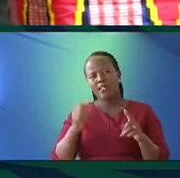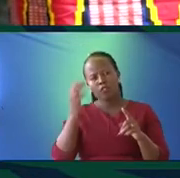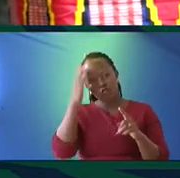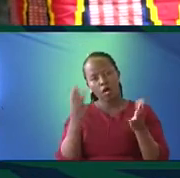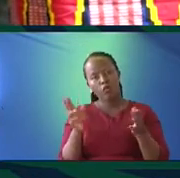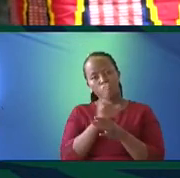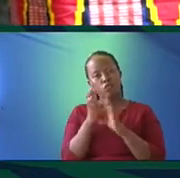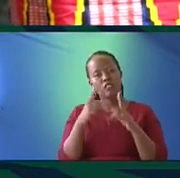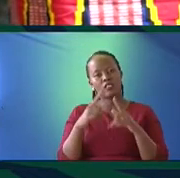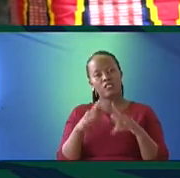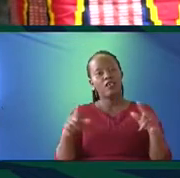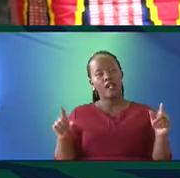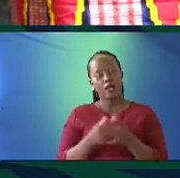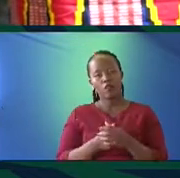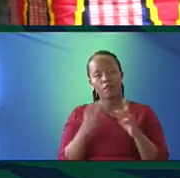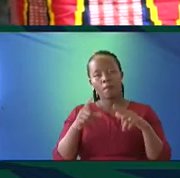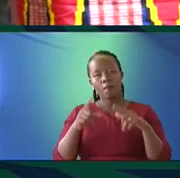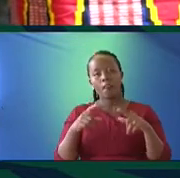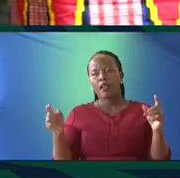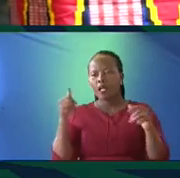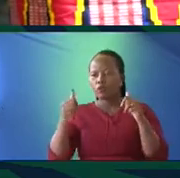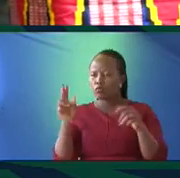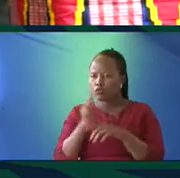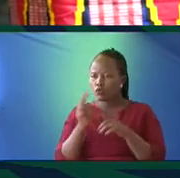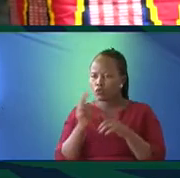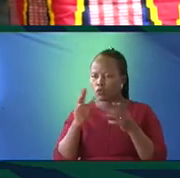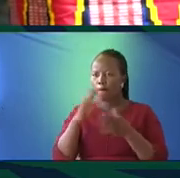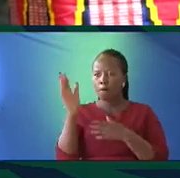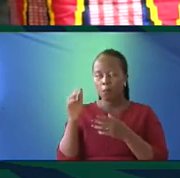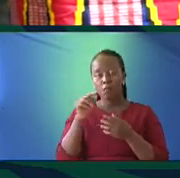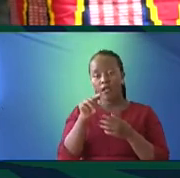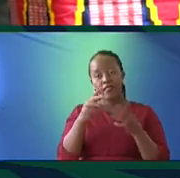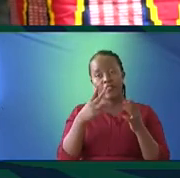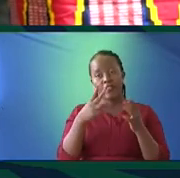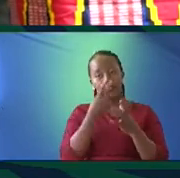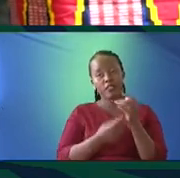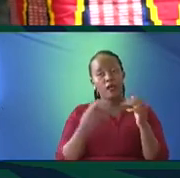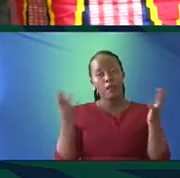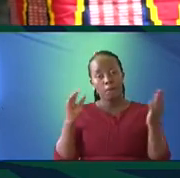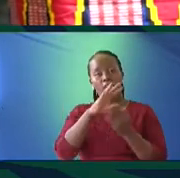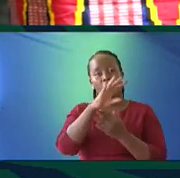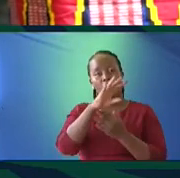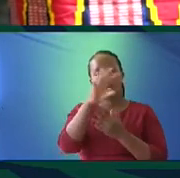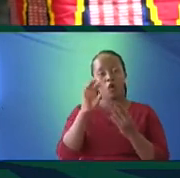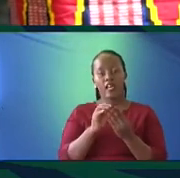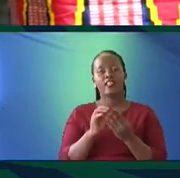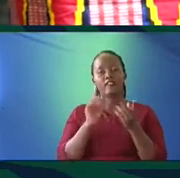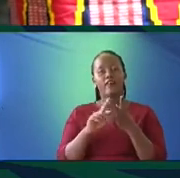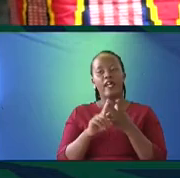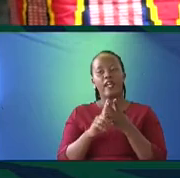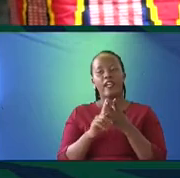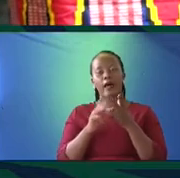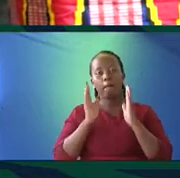use language? Which languages do you prefer to speak most of the time? It is both a collective as well as